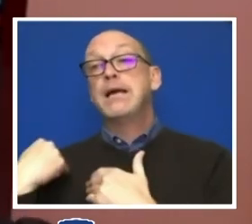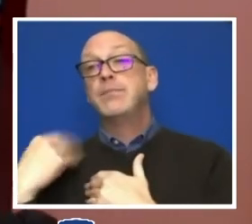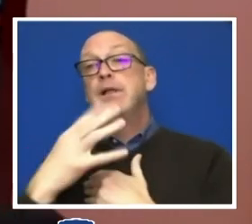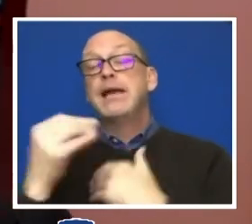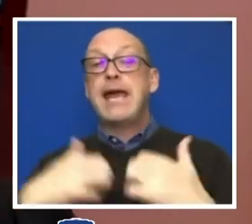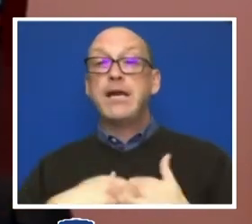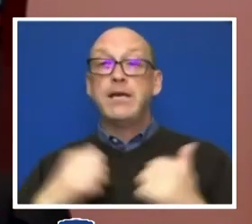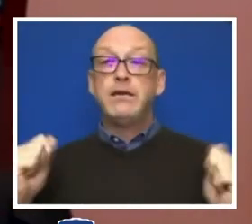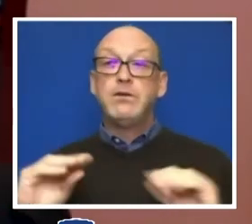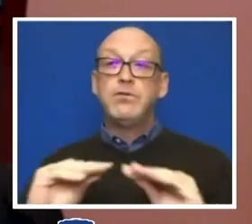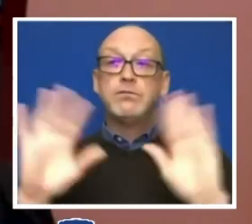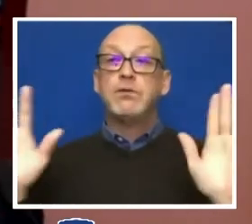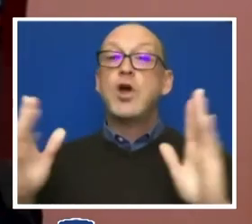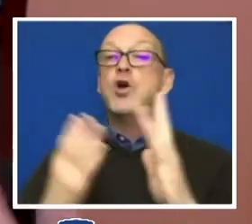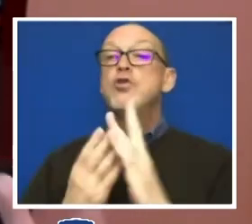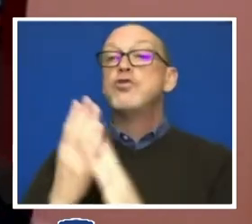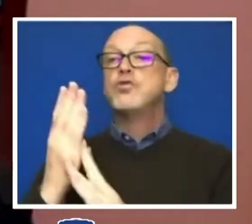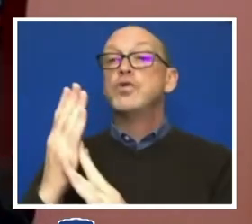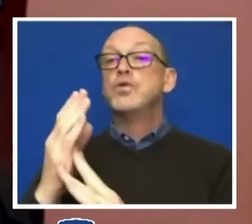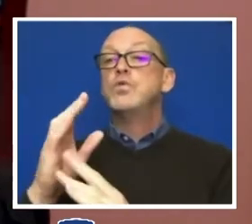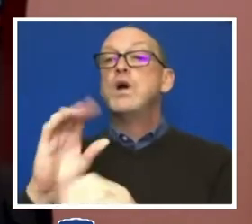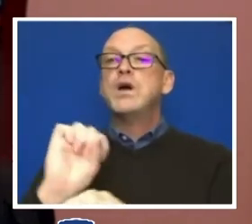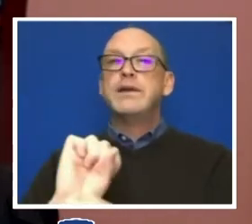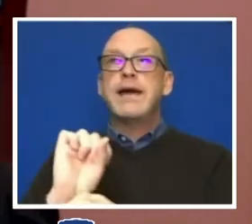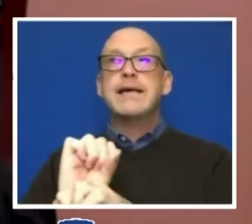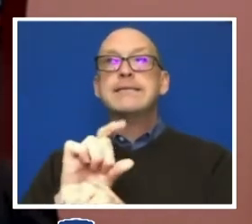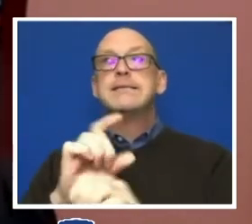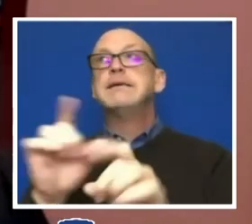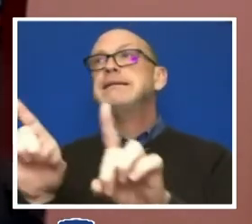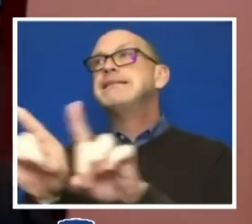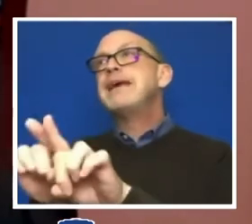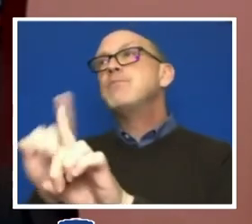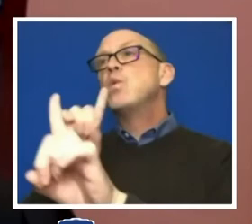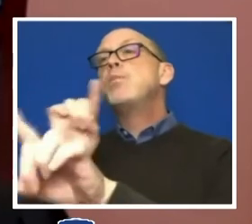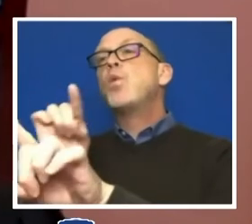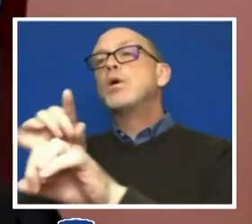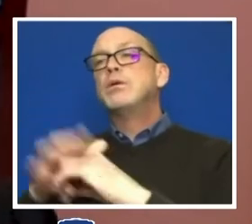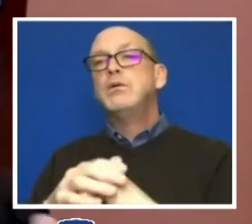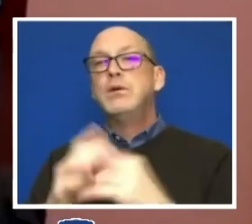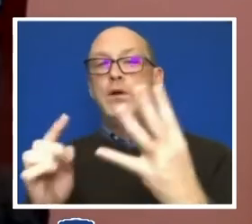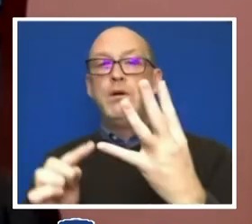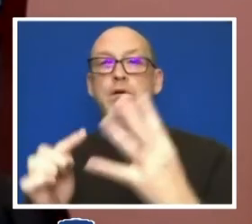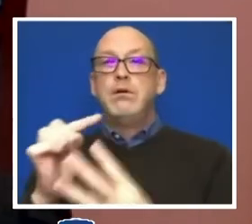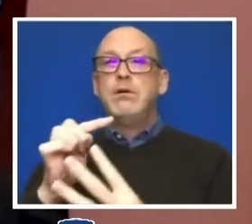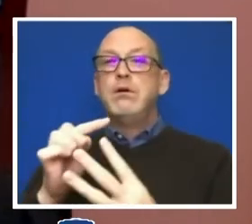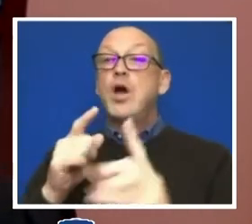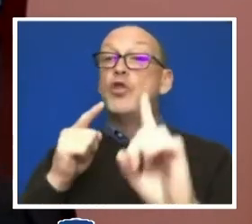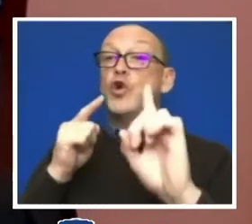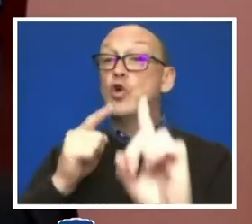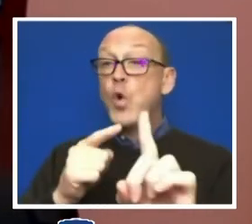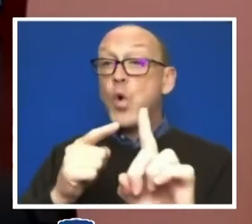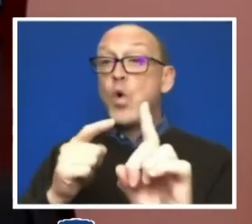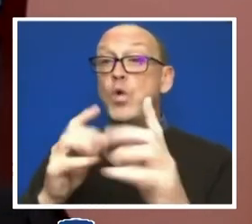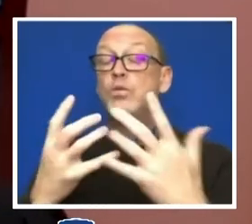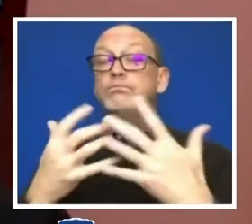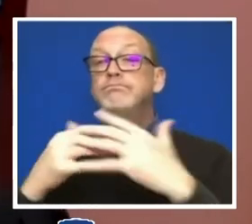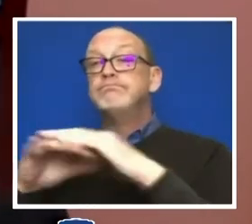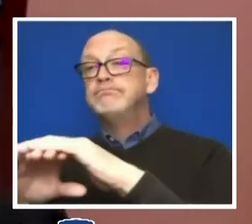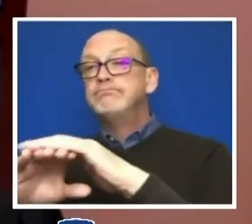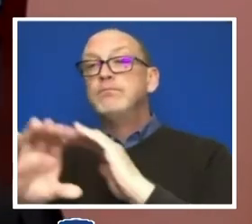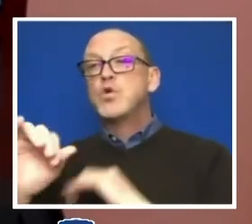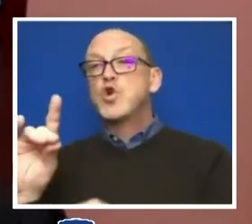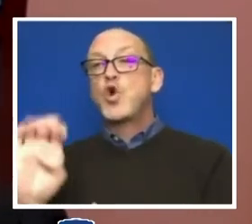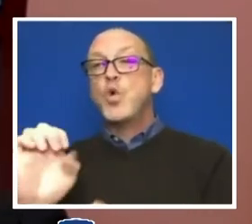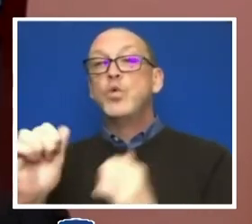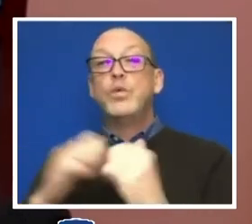through tasks like reporting. Overall, our goal was to align the code with Penn